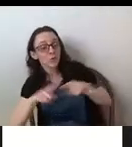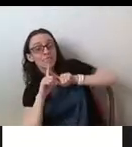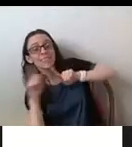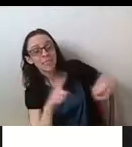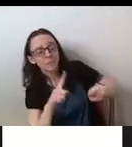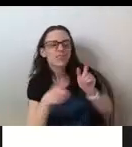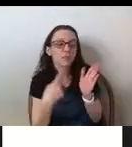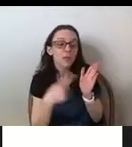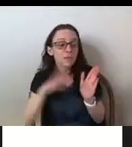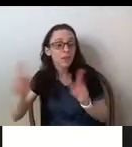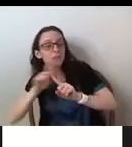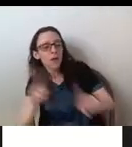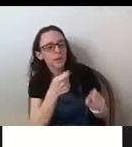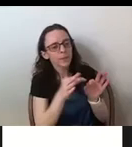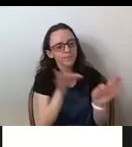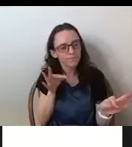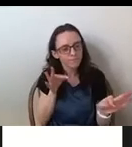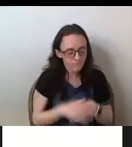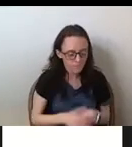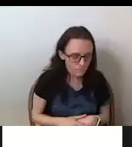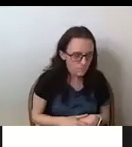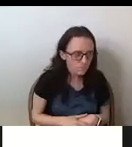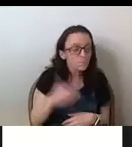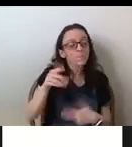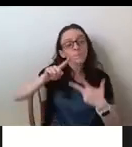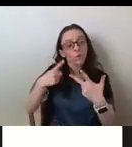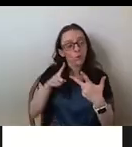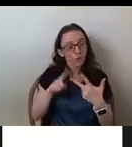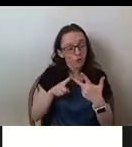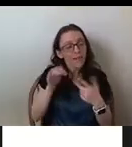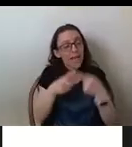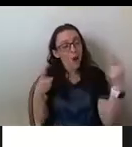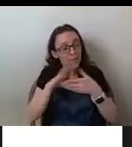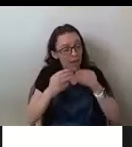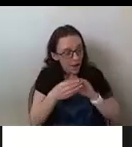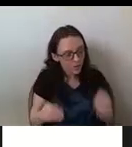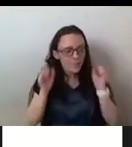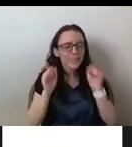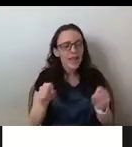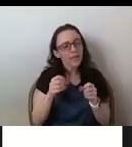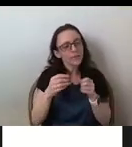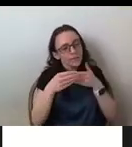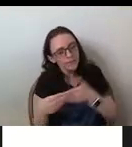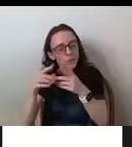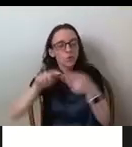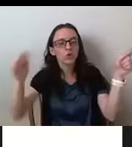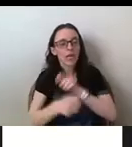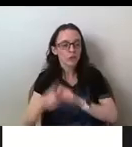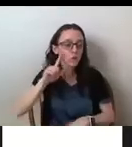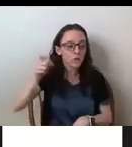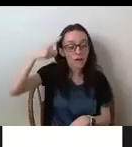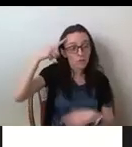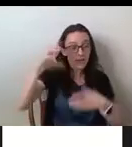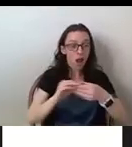Thirdly, there's evidence that these counter narratives can cause a change in government narratives as seen in the shifting nuance of illegality